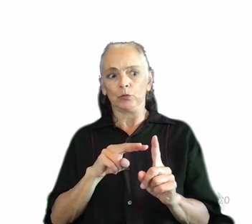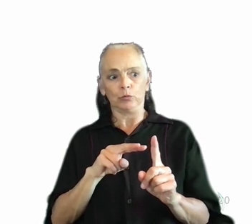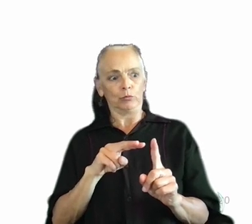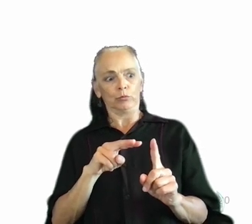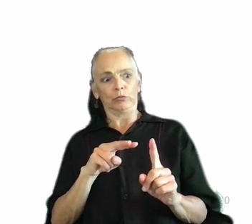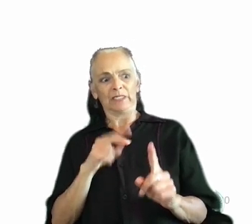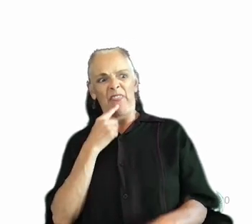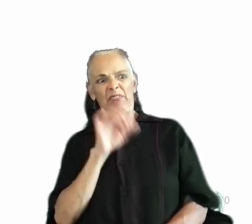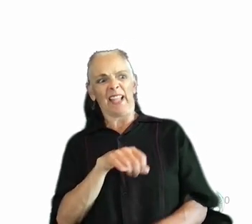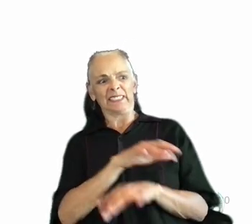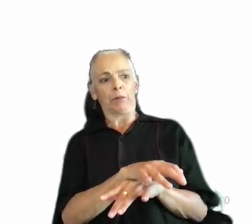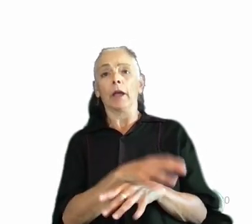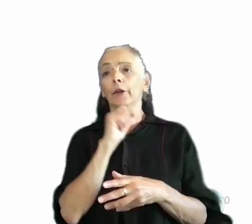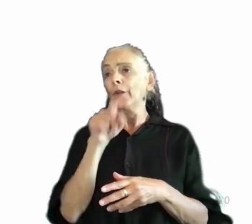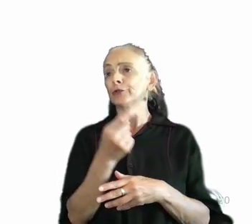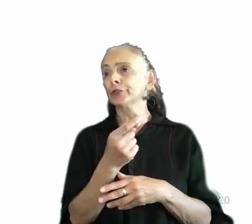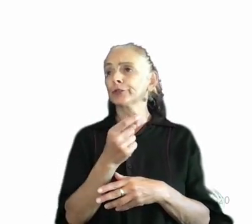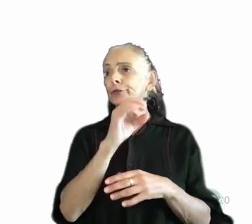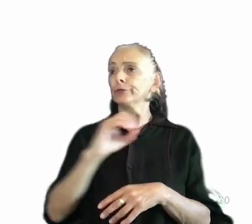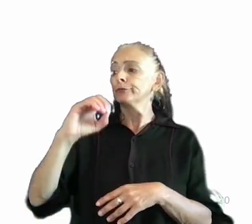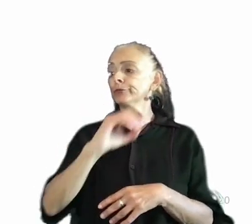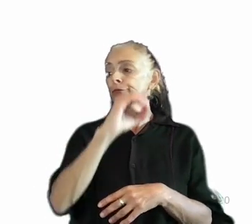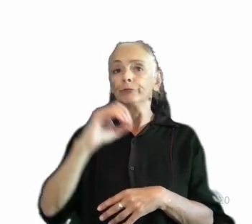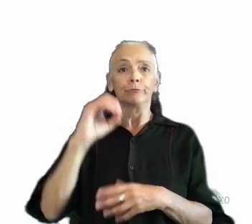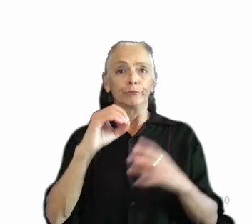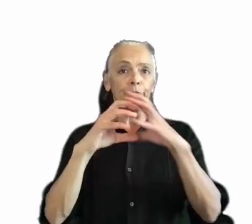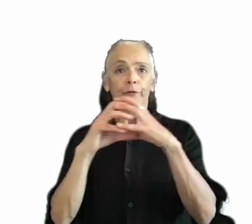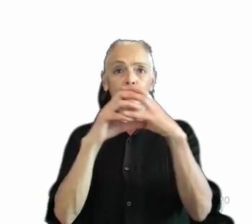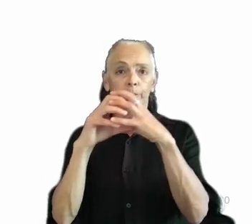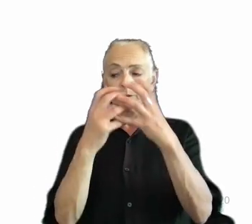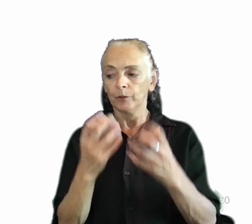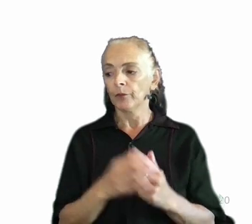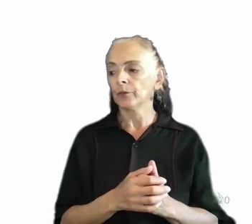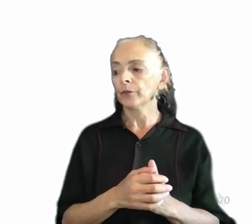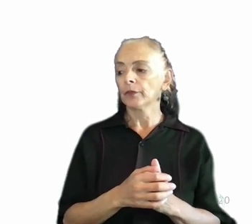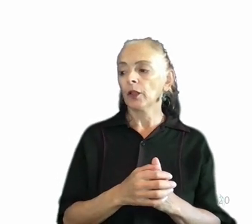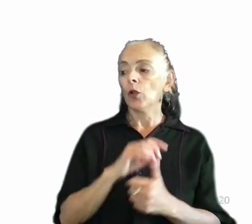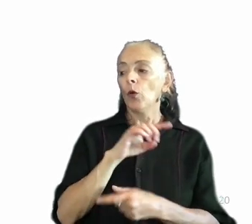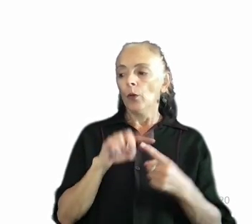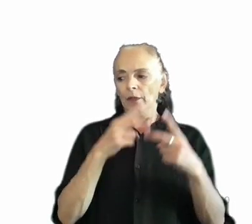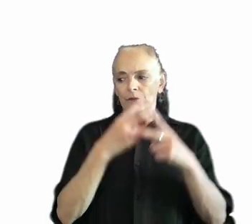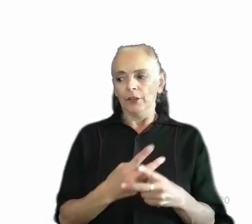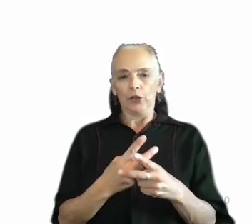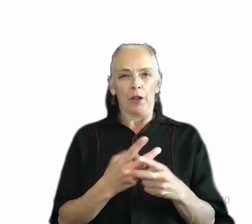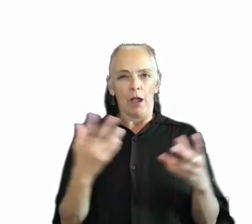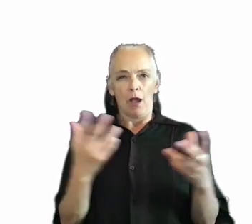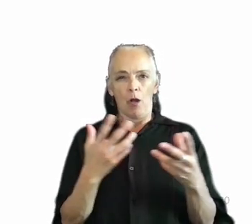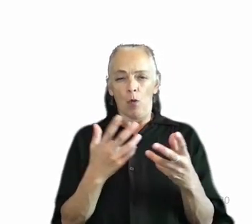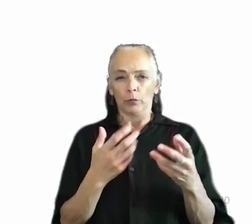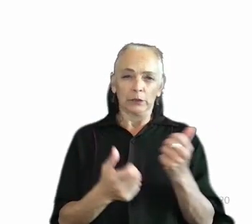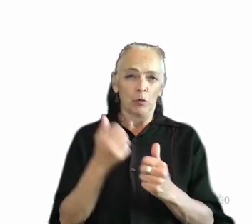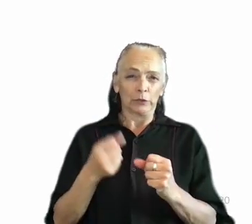floating circular shapes, as you see here. Once they got a sense for which were the most impactful features, they were